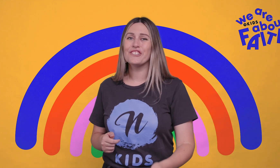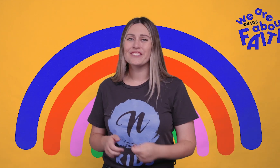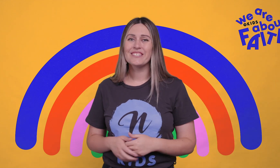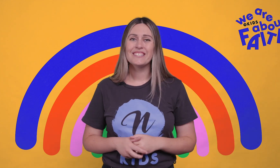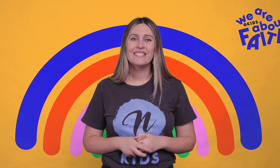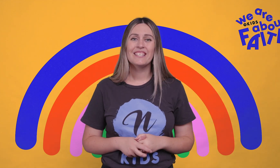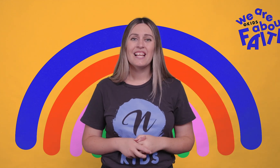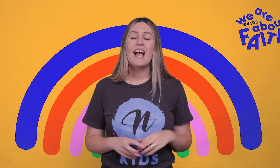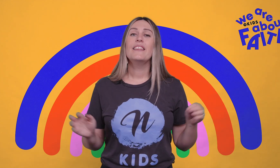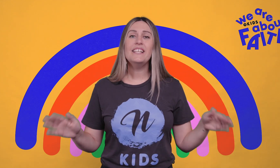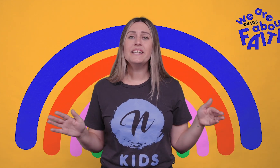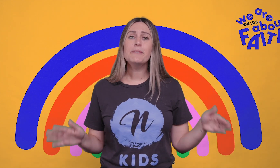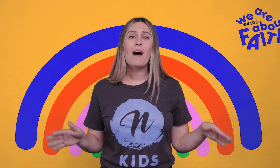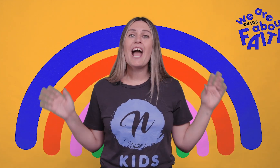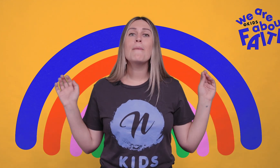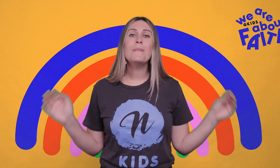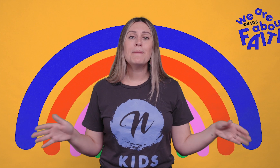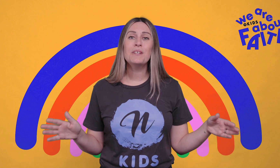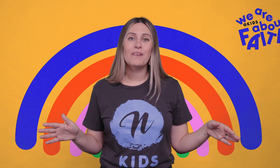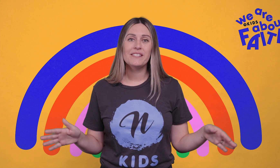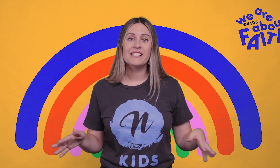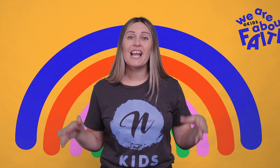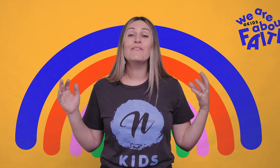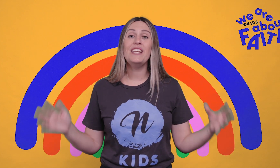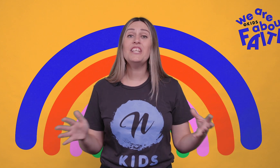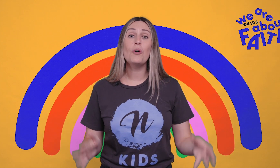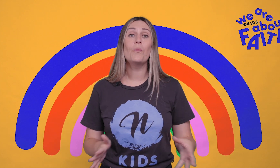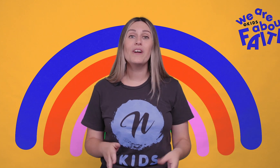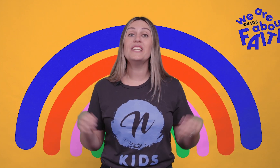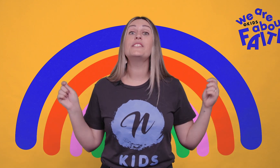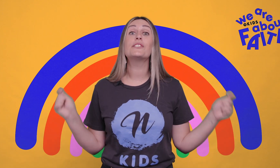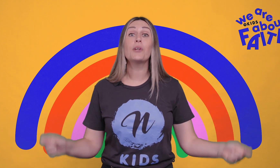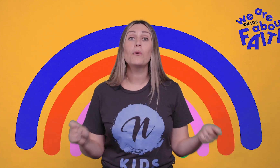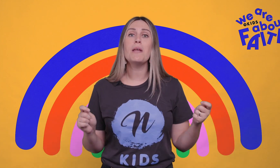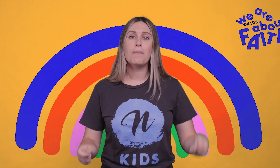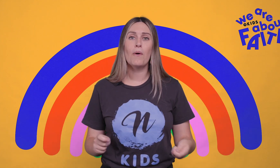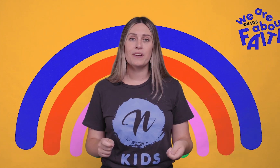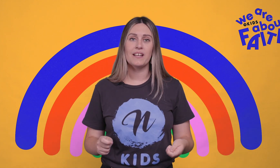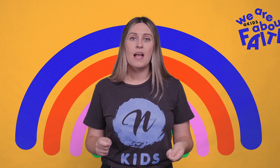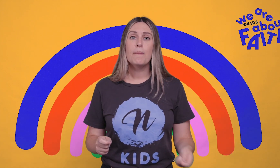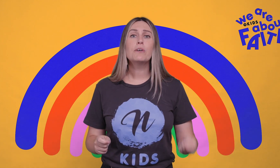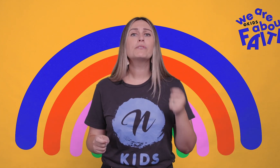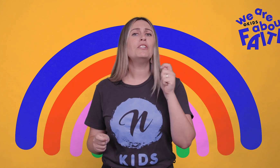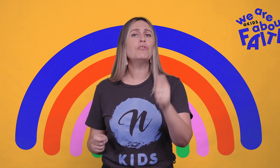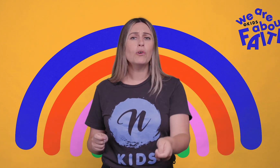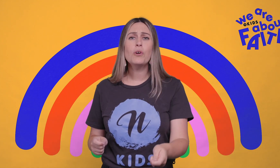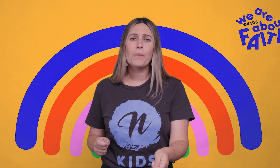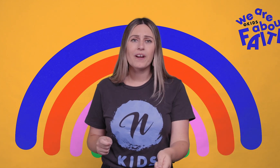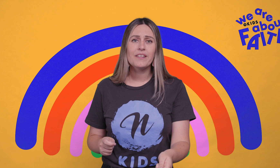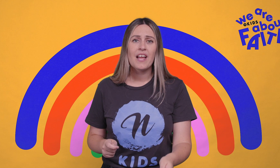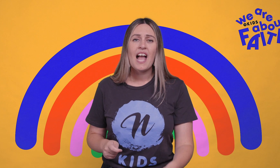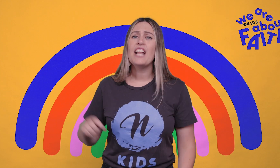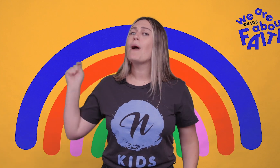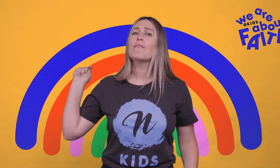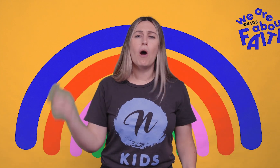true. This is why our memory verses and reading your word is so important. Because when you know your